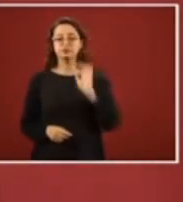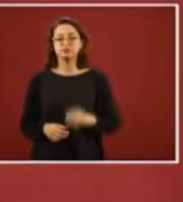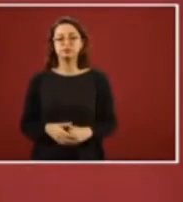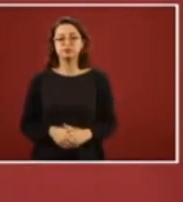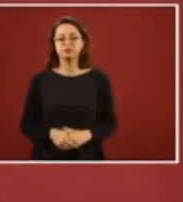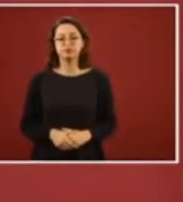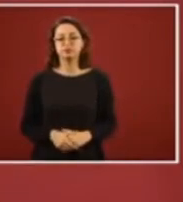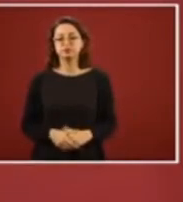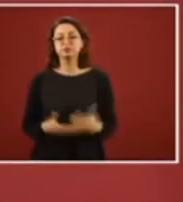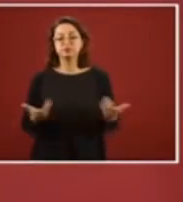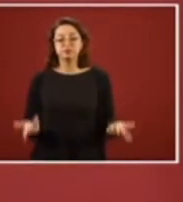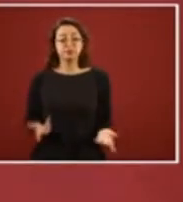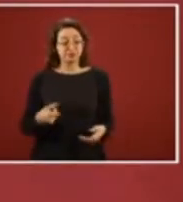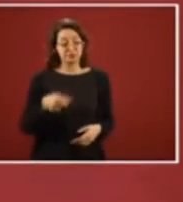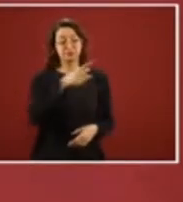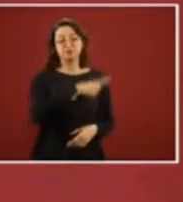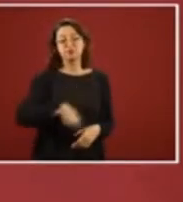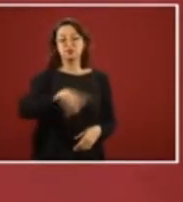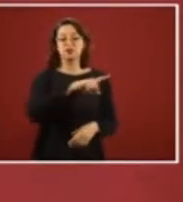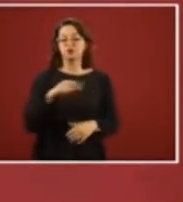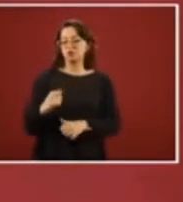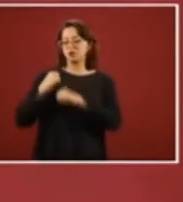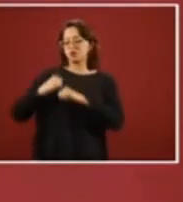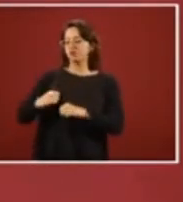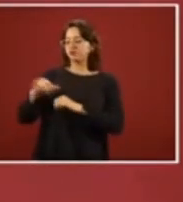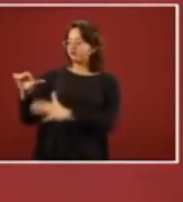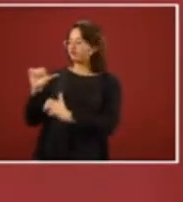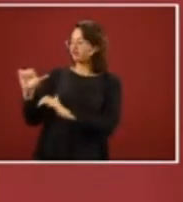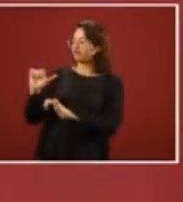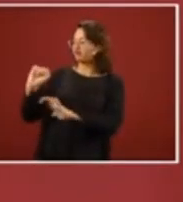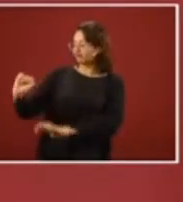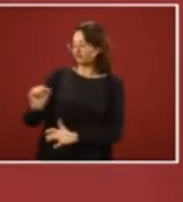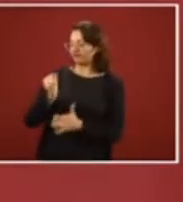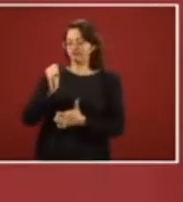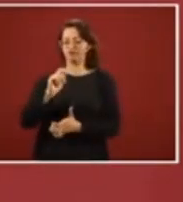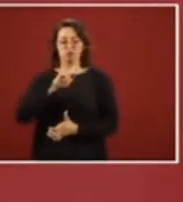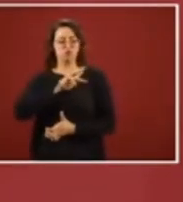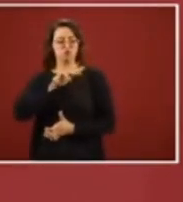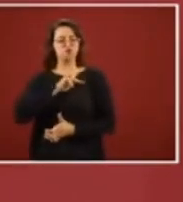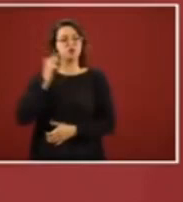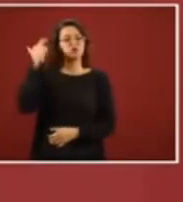And the functioning officials, they felt like they were kings.